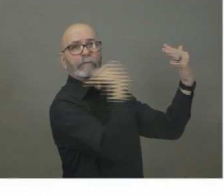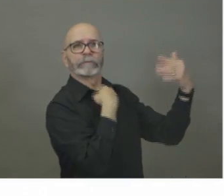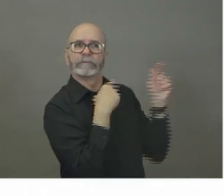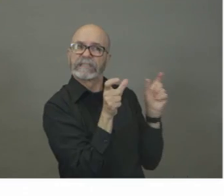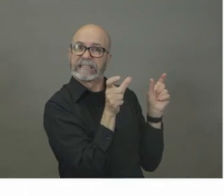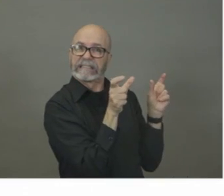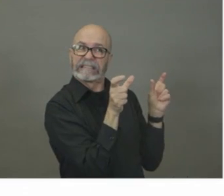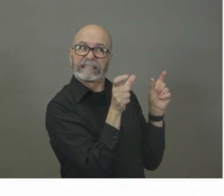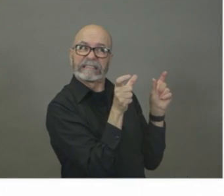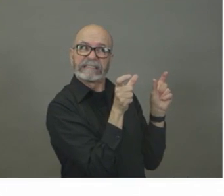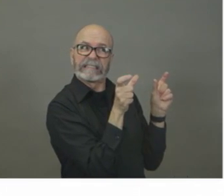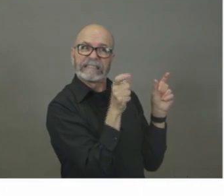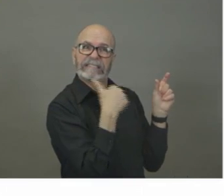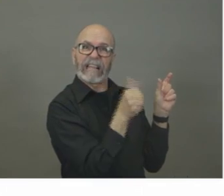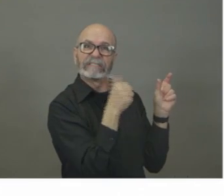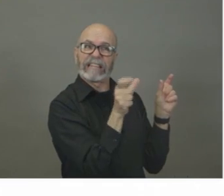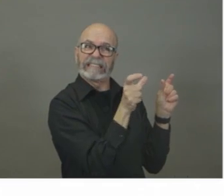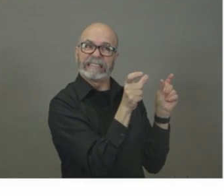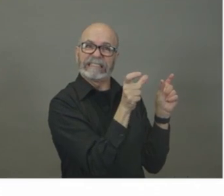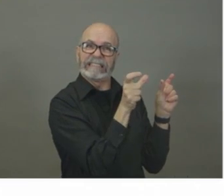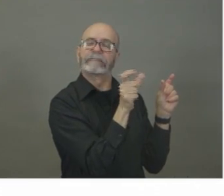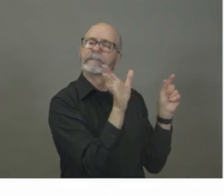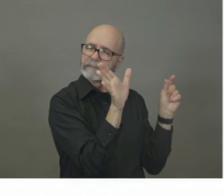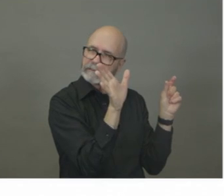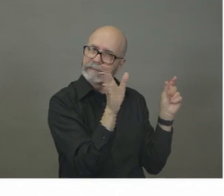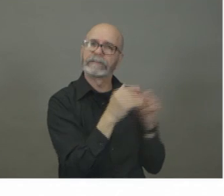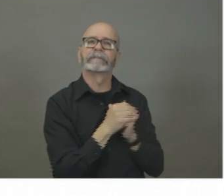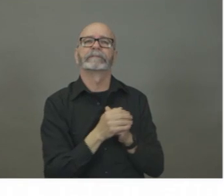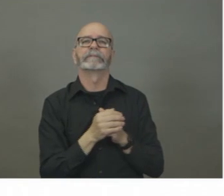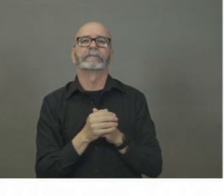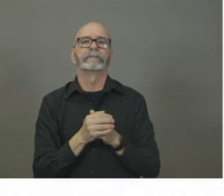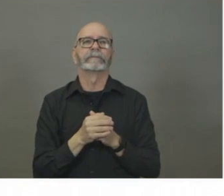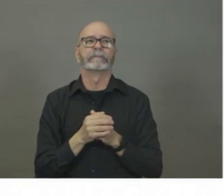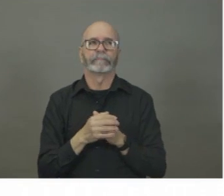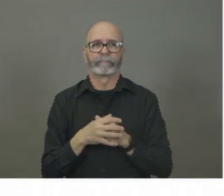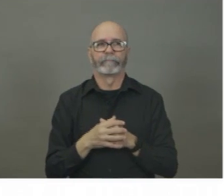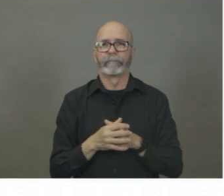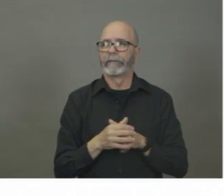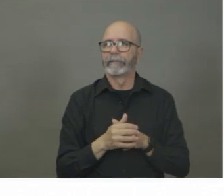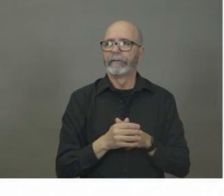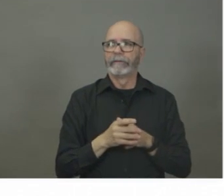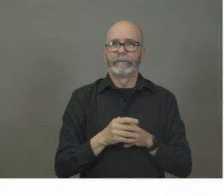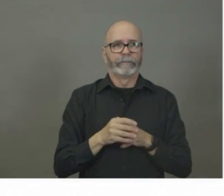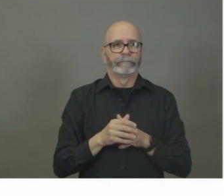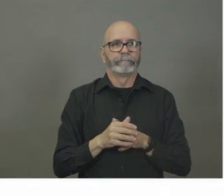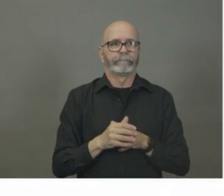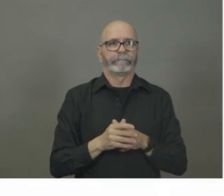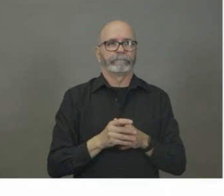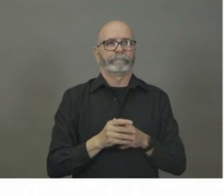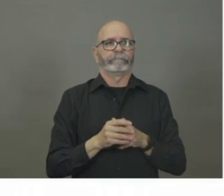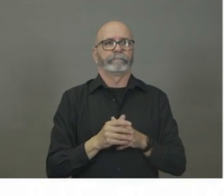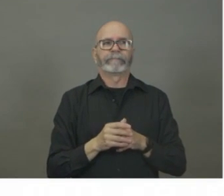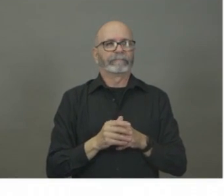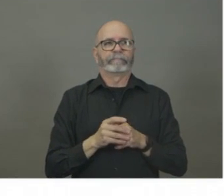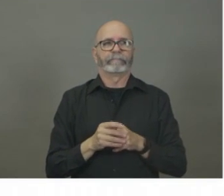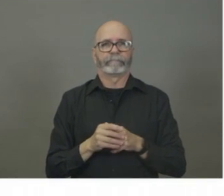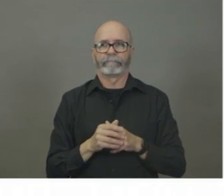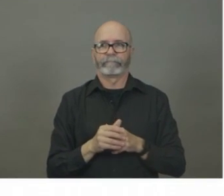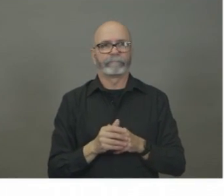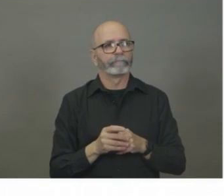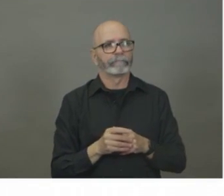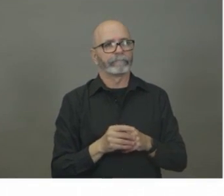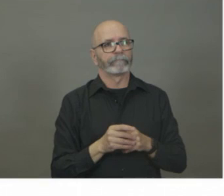at the rate it has happened in other places. We'll take two more questions before we go to the phone lines. Dr. Strang. Dr. Strang. So I think